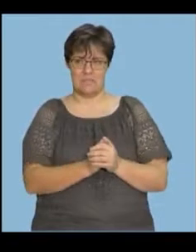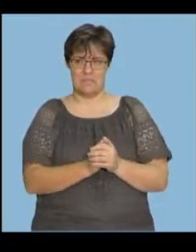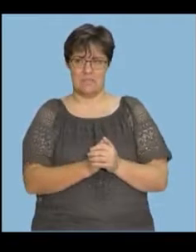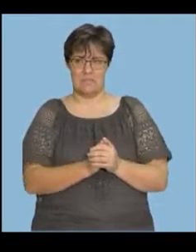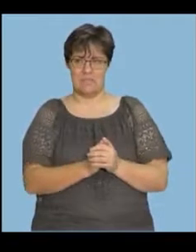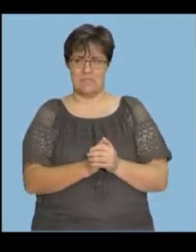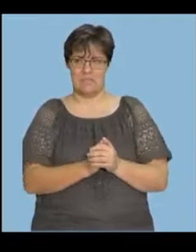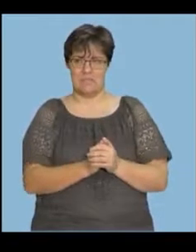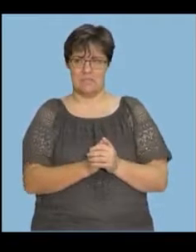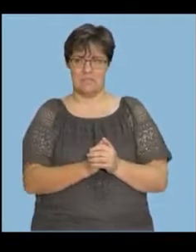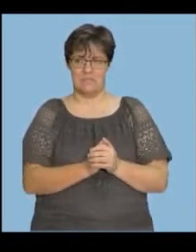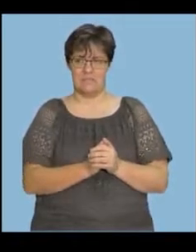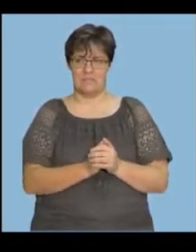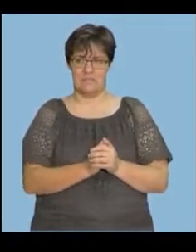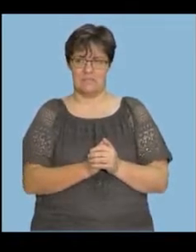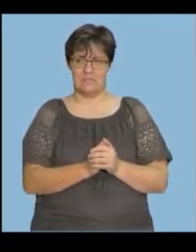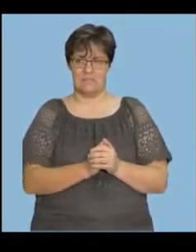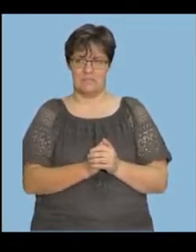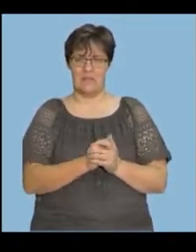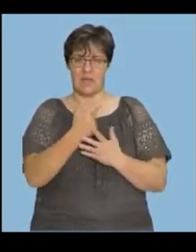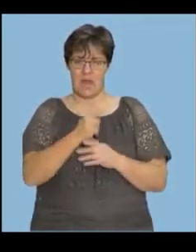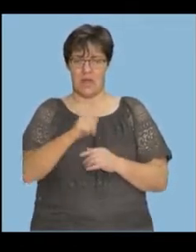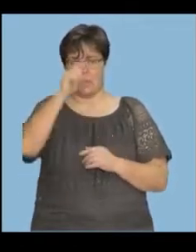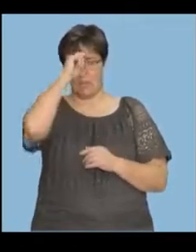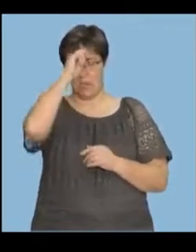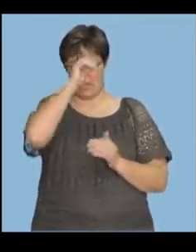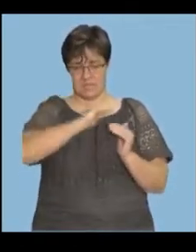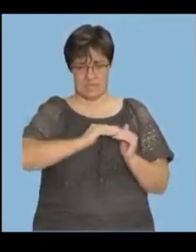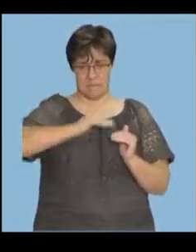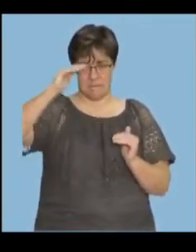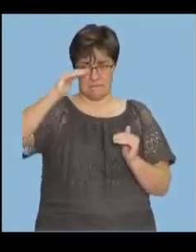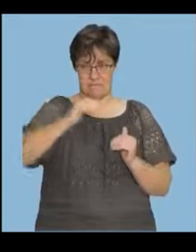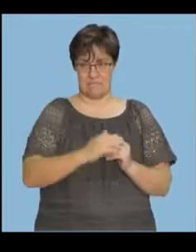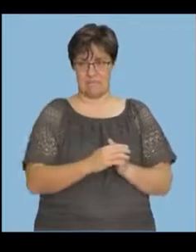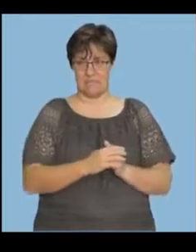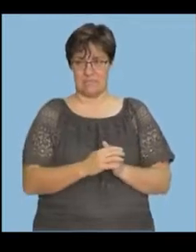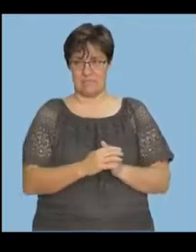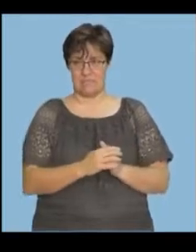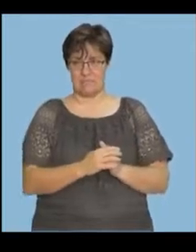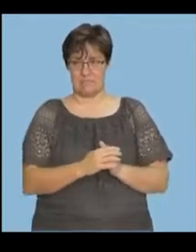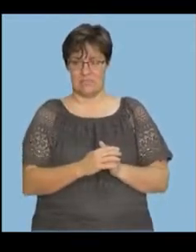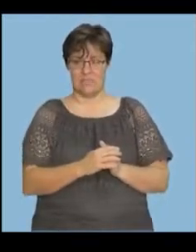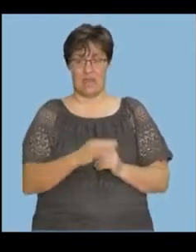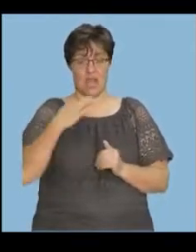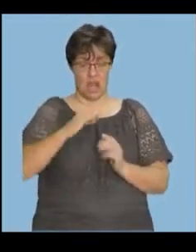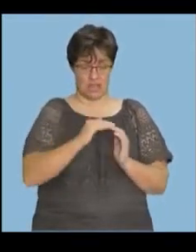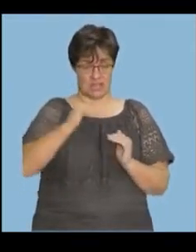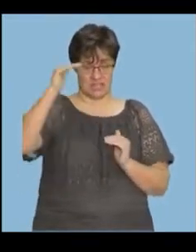Okay. Then, we can see that the boys, they're increased. Okay. Girls increased.